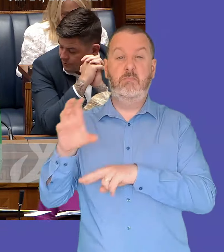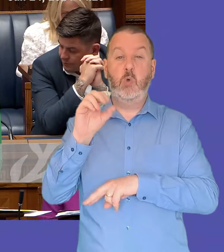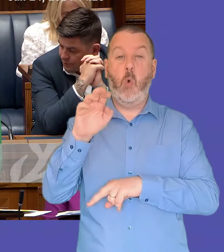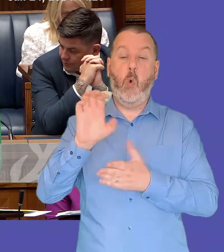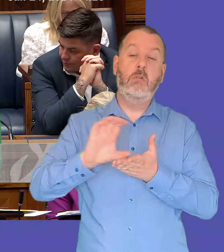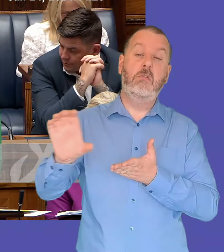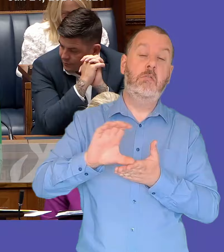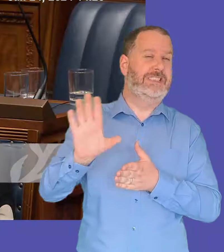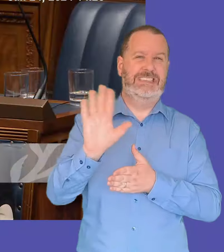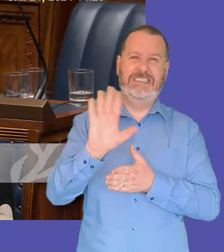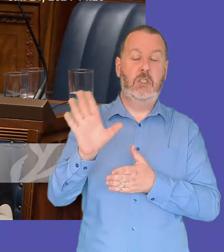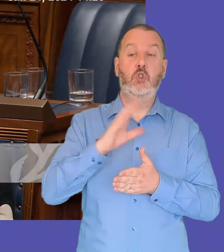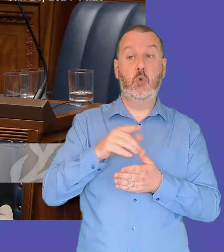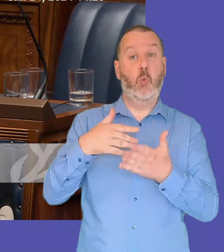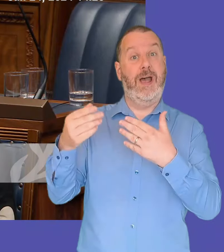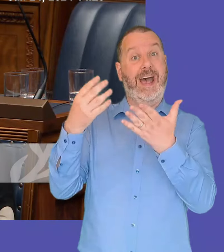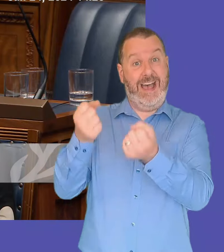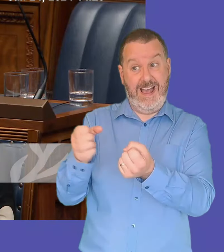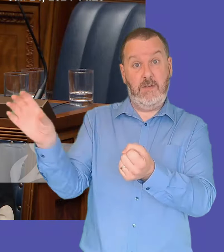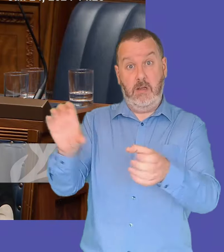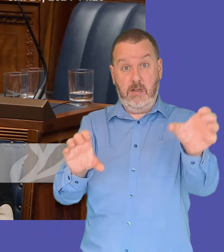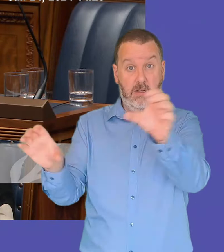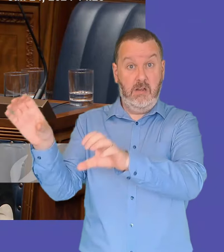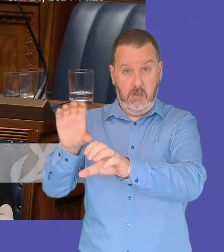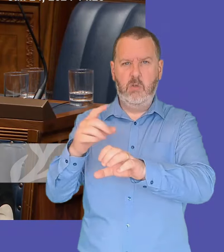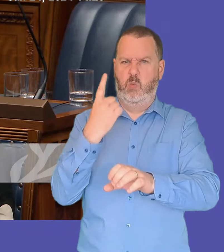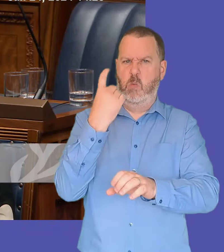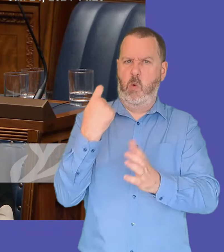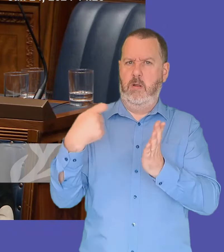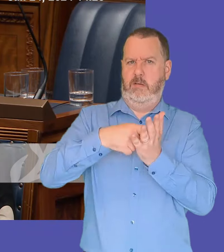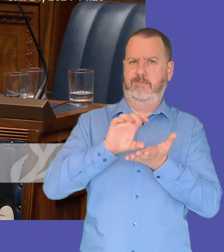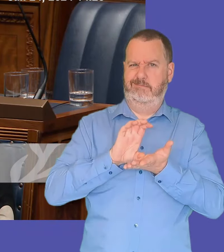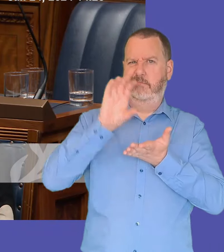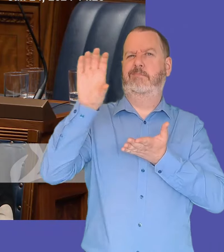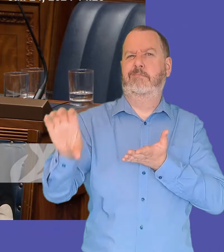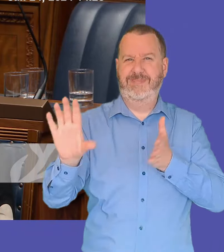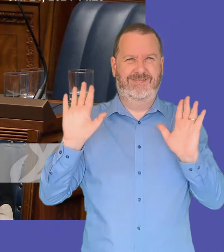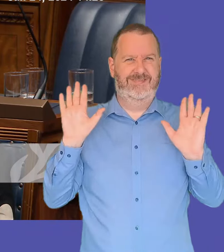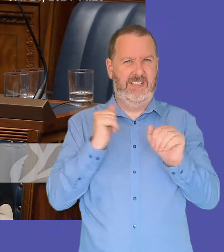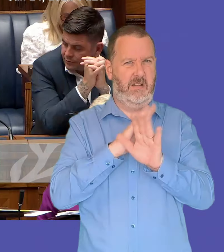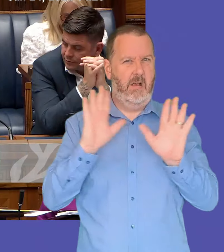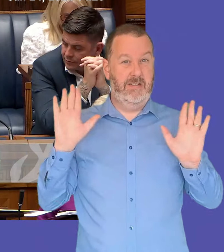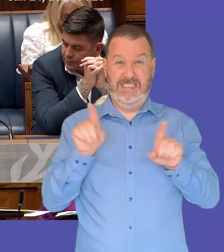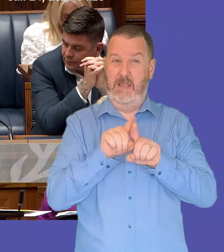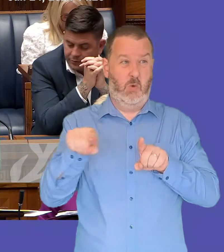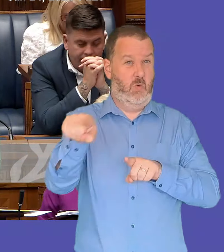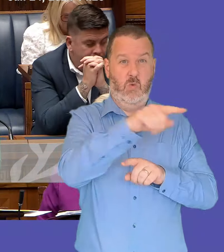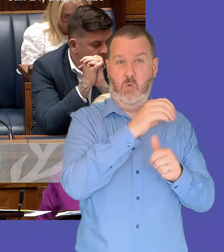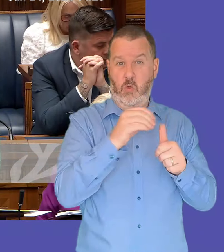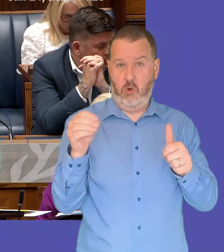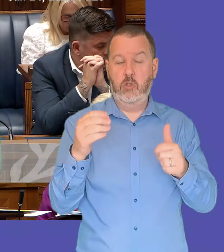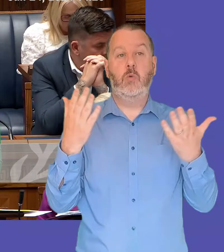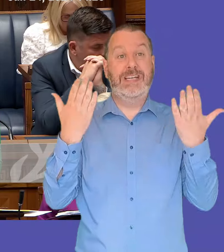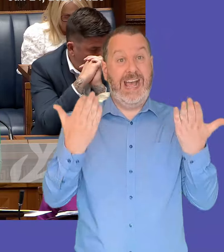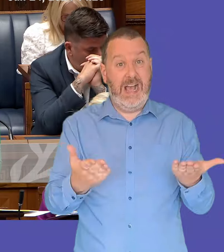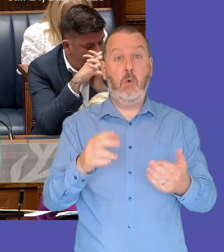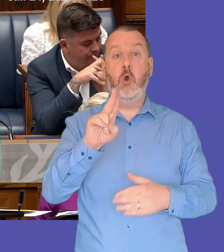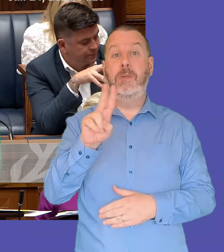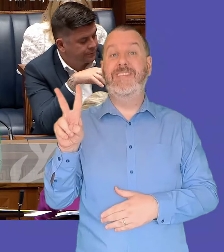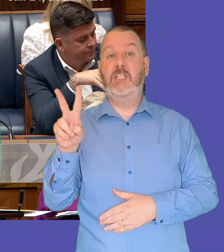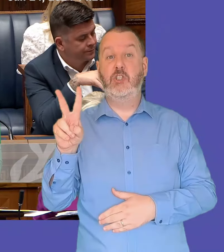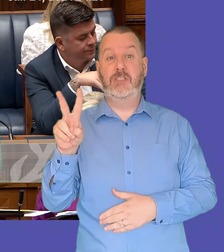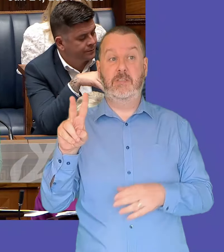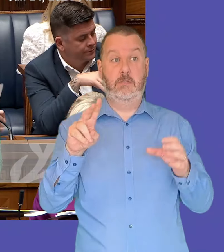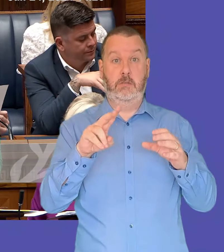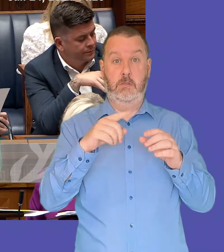the idea and aim was to provide additionality to existing provision within areas revenue funding for all urban villages community led